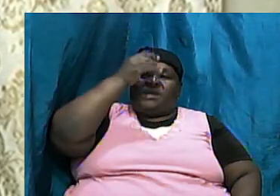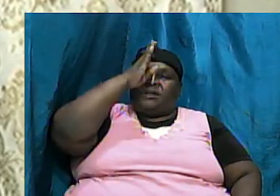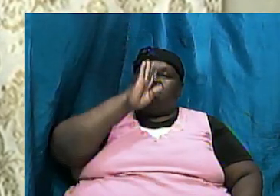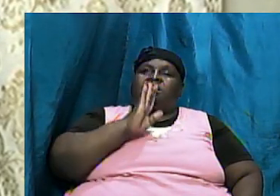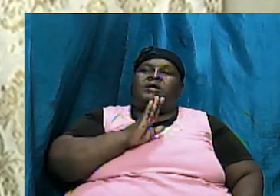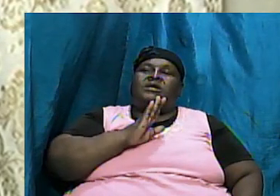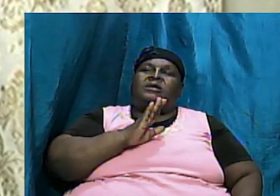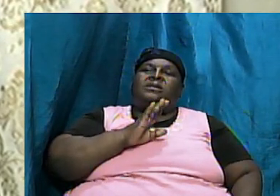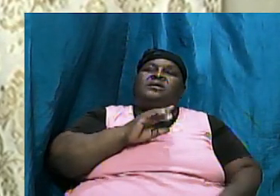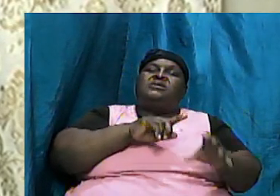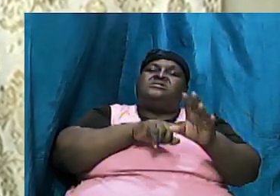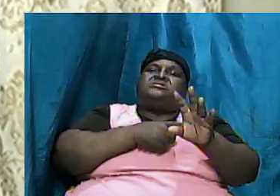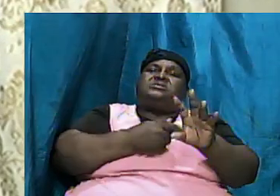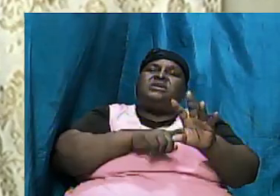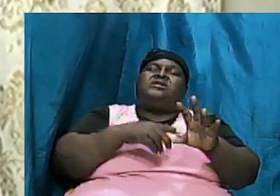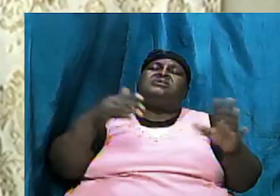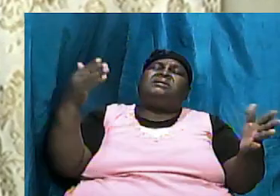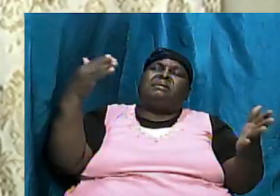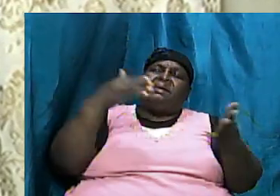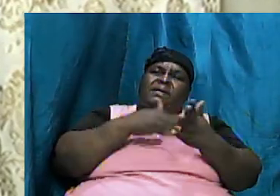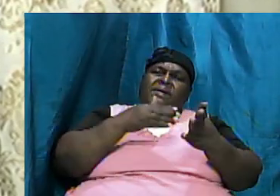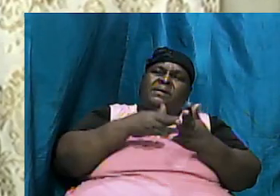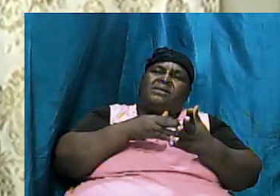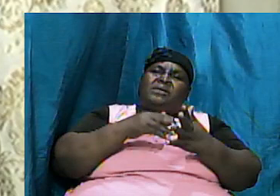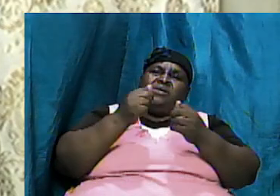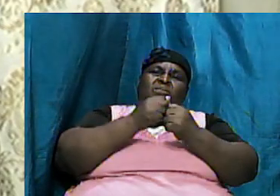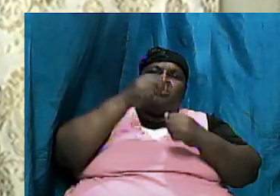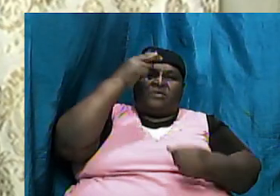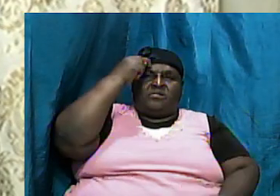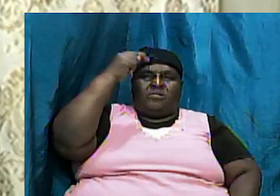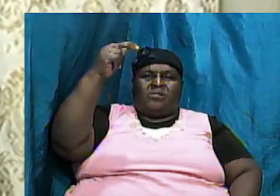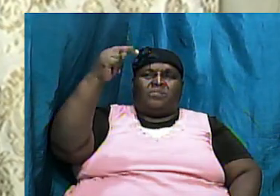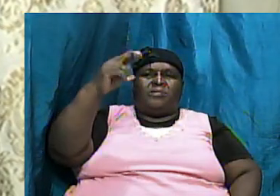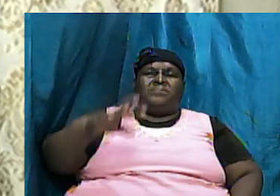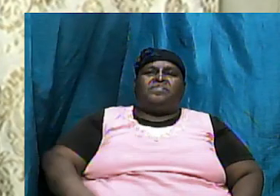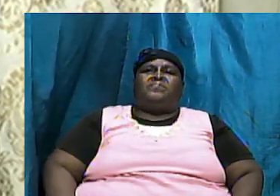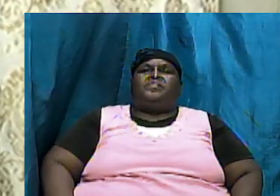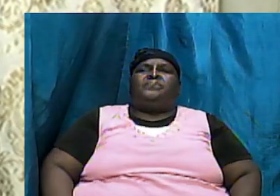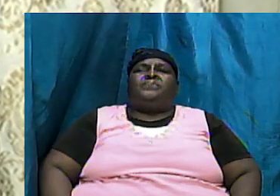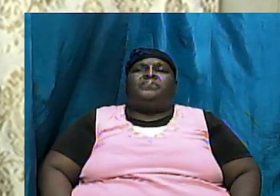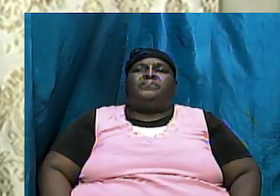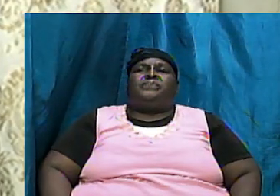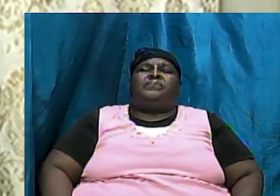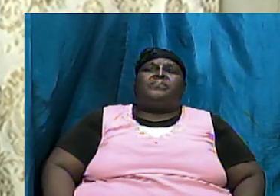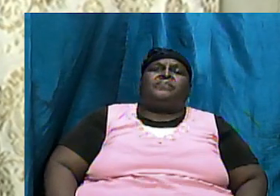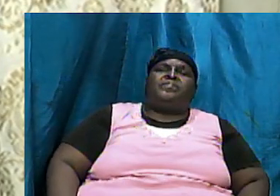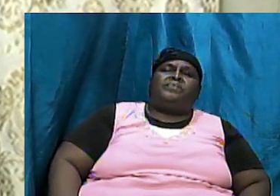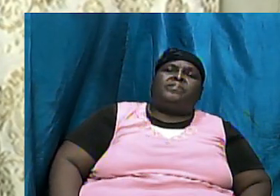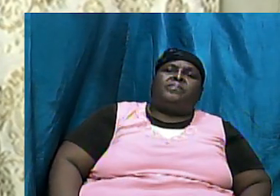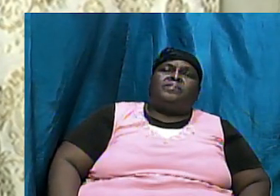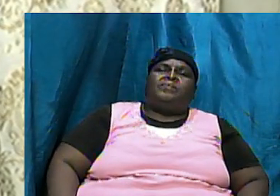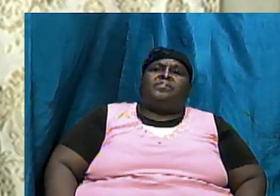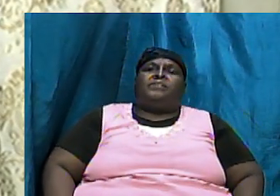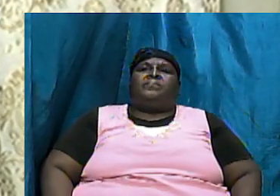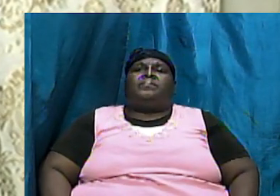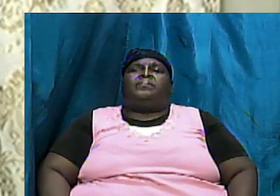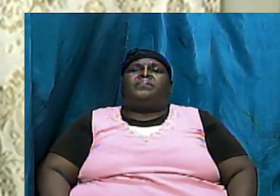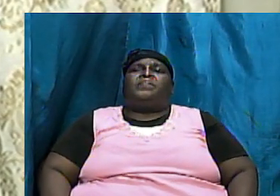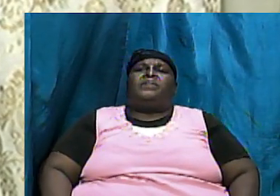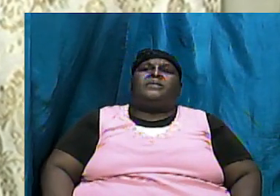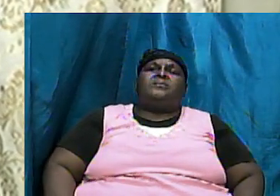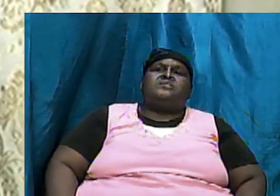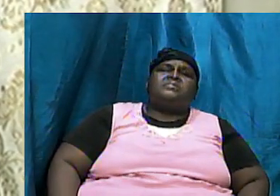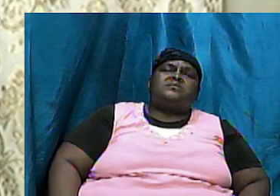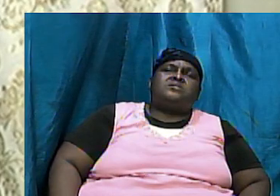started over so to speak with Noah but let me tell us how sin is and this